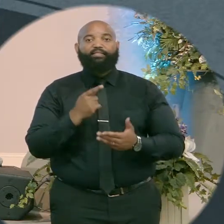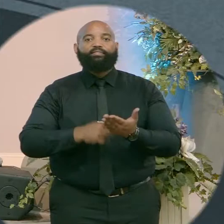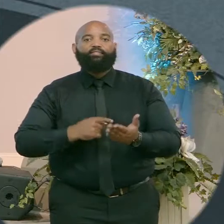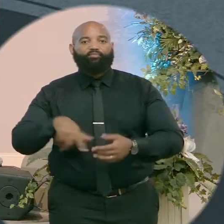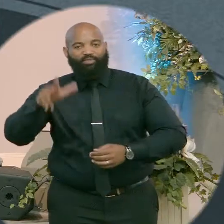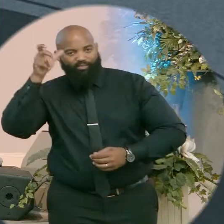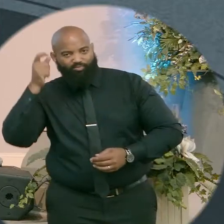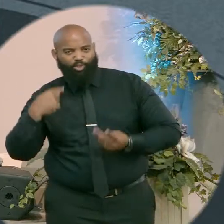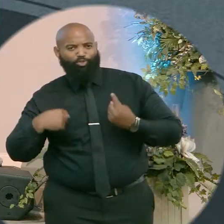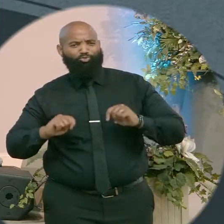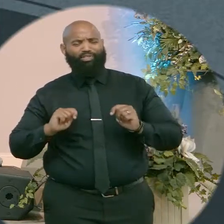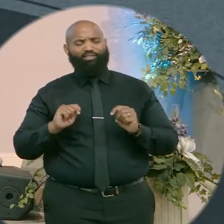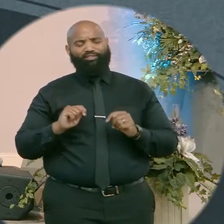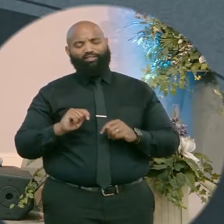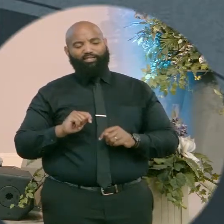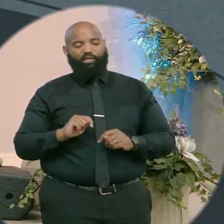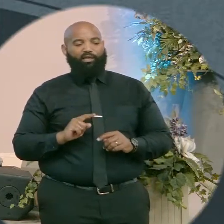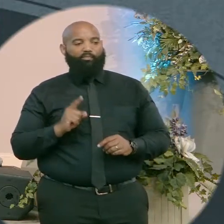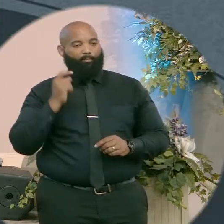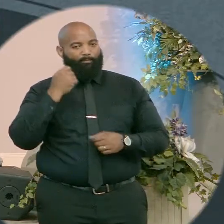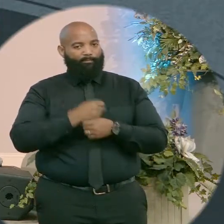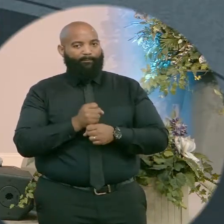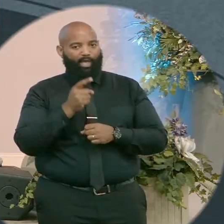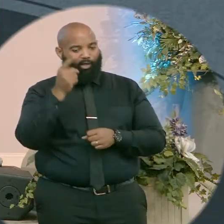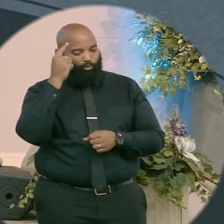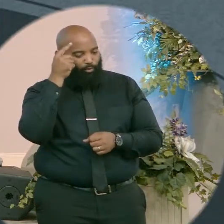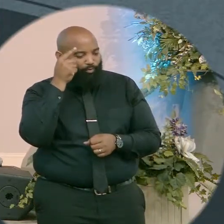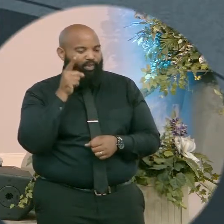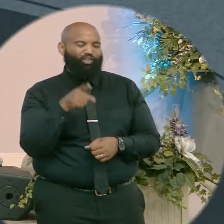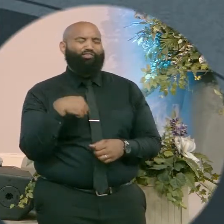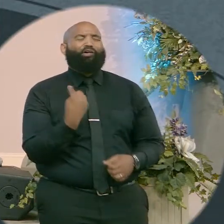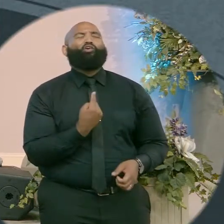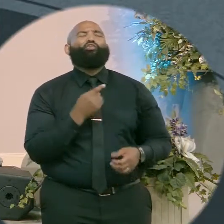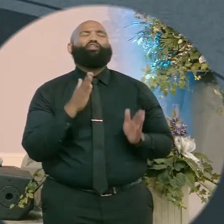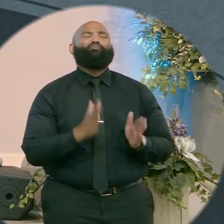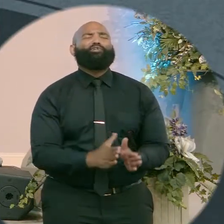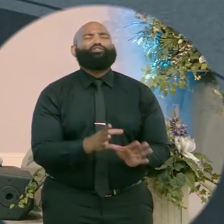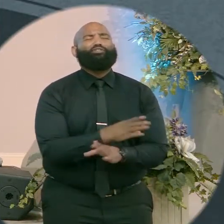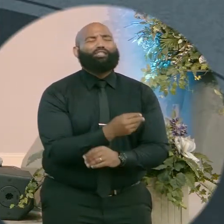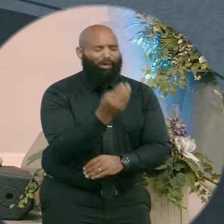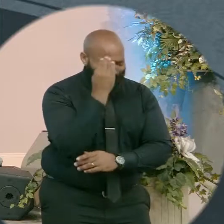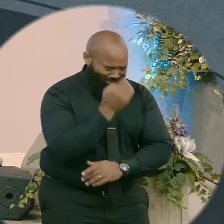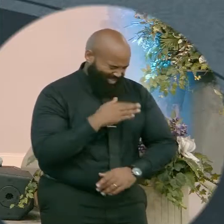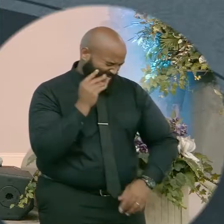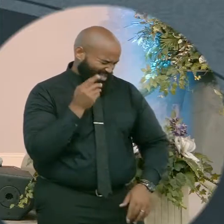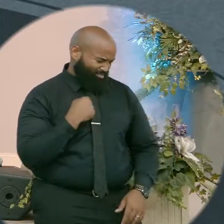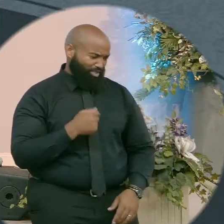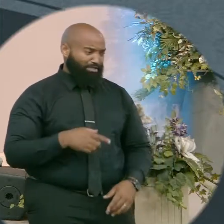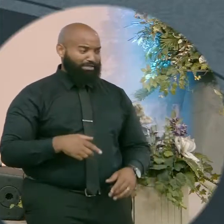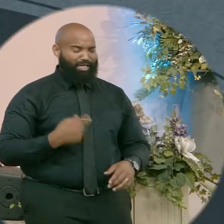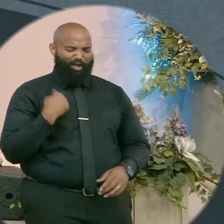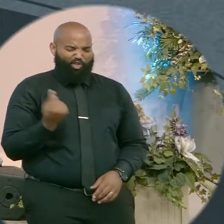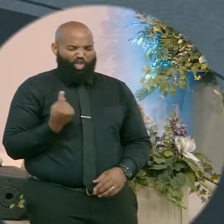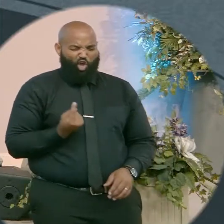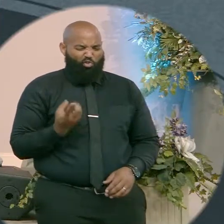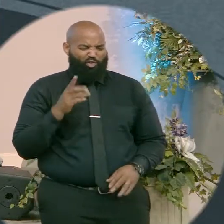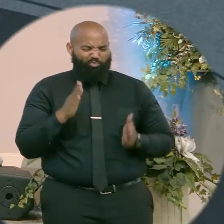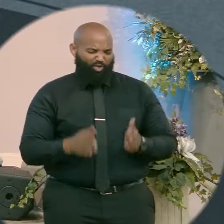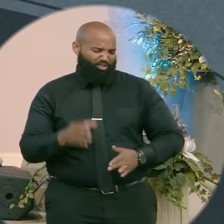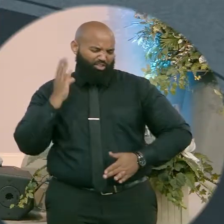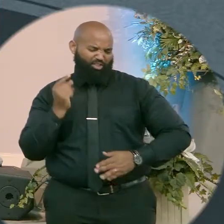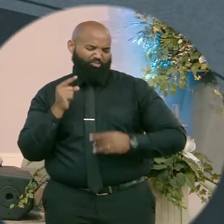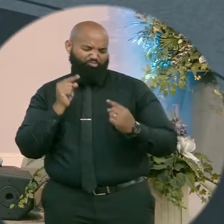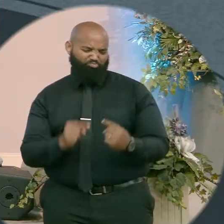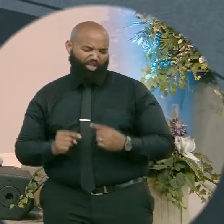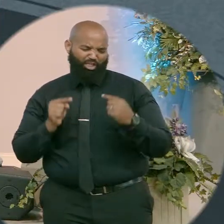The enemy will make you think nobody knows the trouble I've seen. Nobody knows my trouble. The enemy will have you out here singing the blues, having a pity